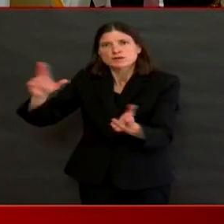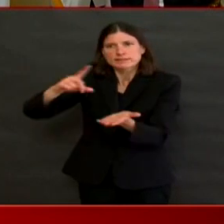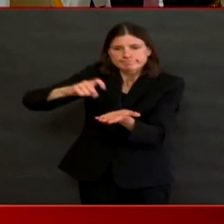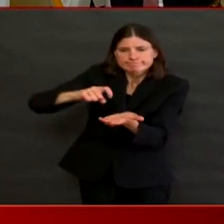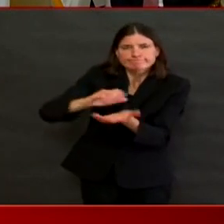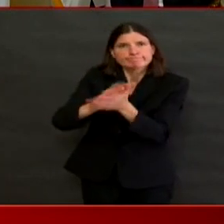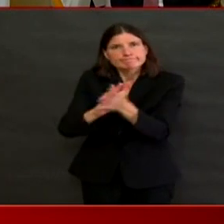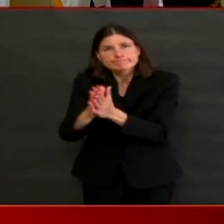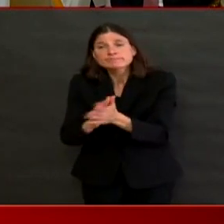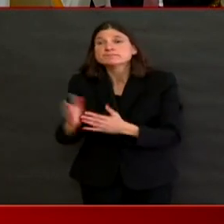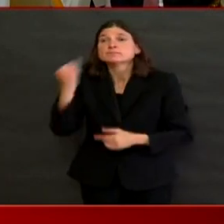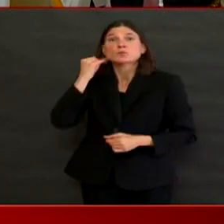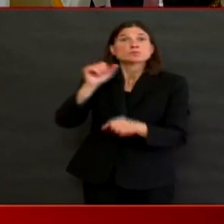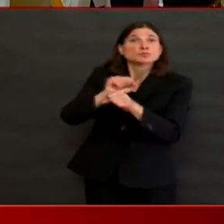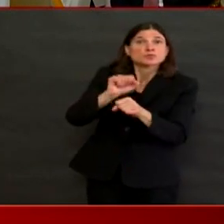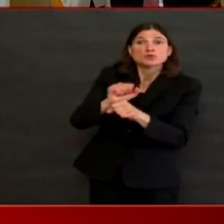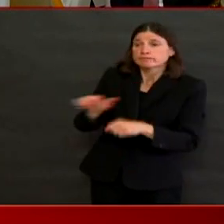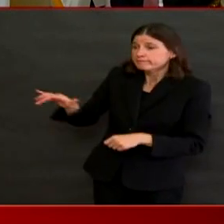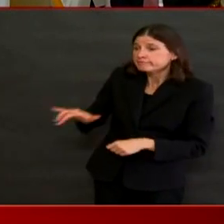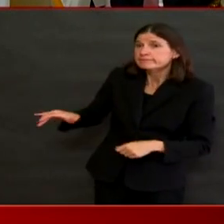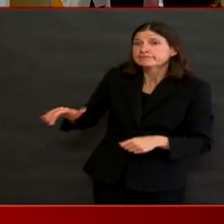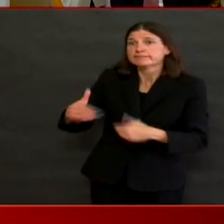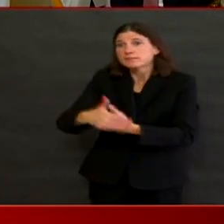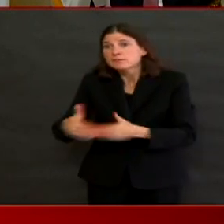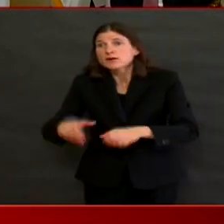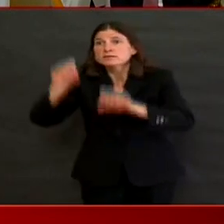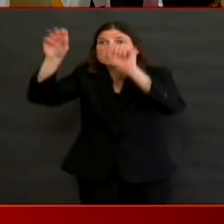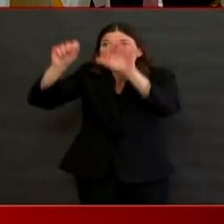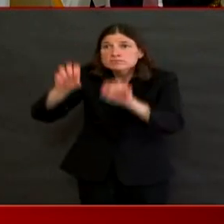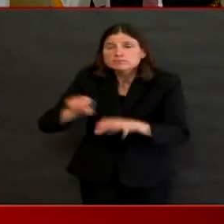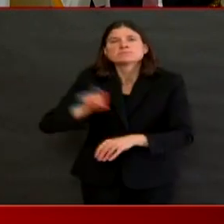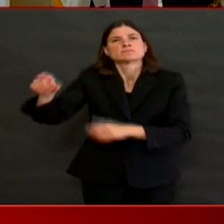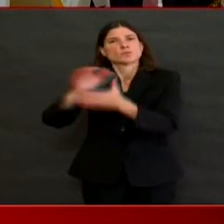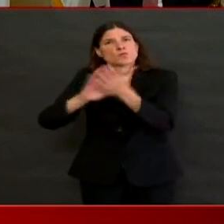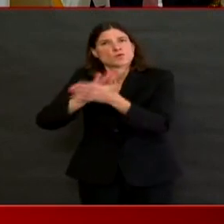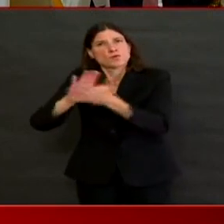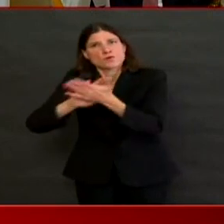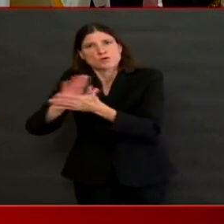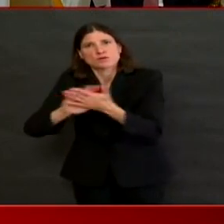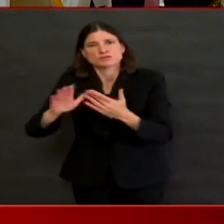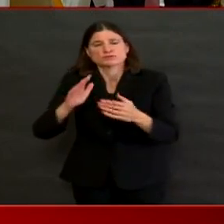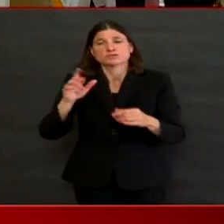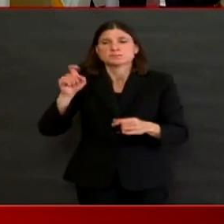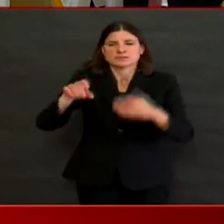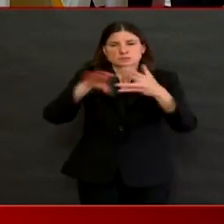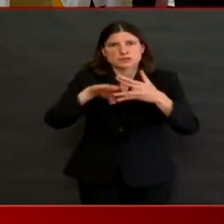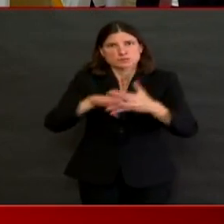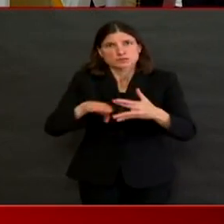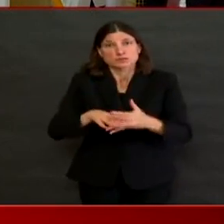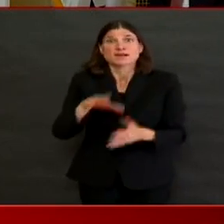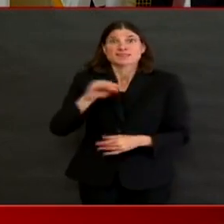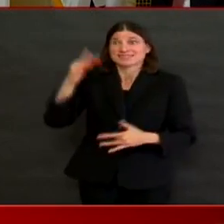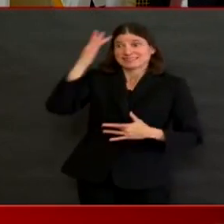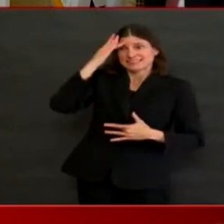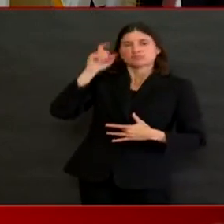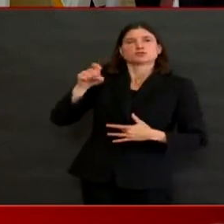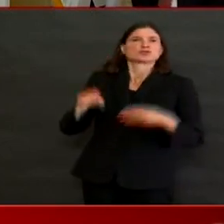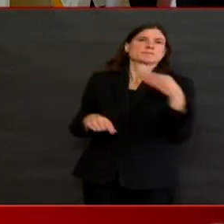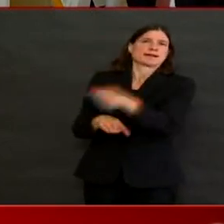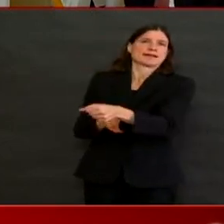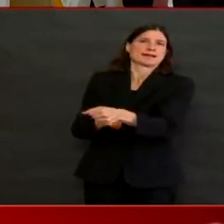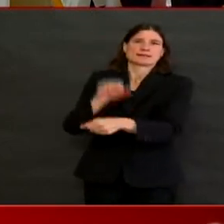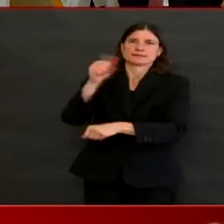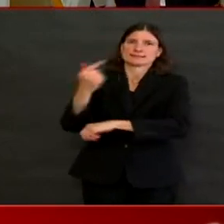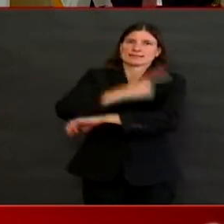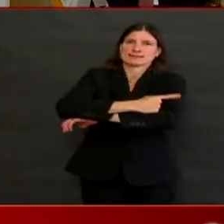when they're sick, and do everything that you can do to keep them safe. Next question is for Dr. Alexander Scott. This is from Matt